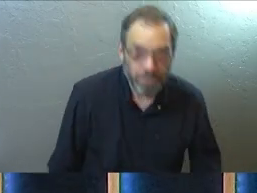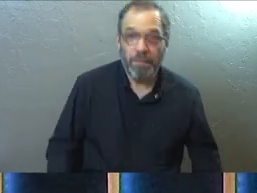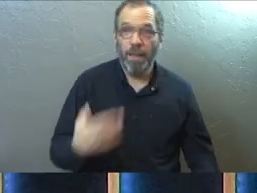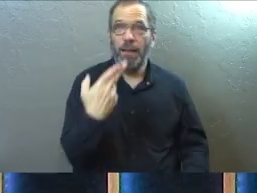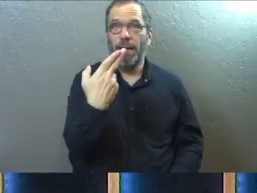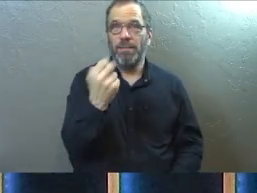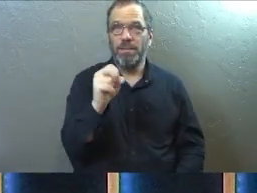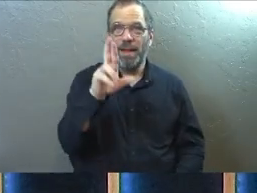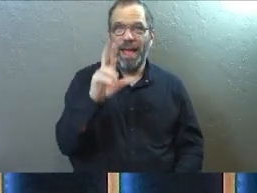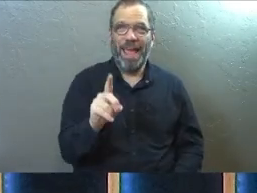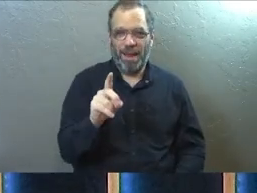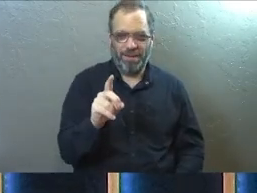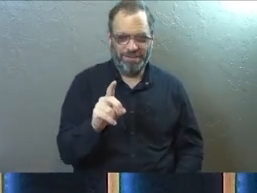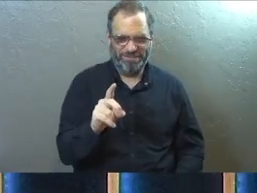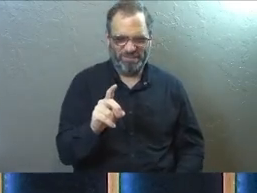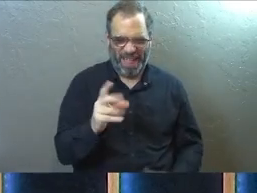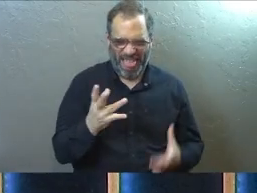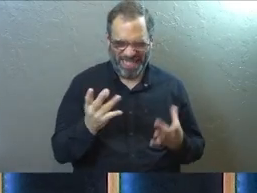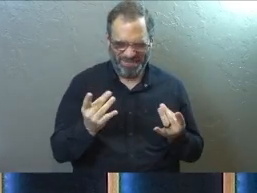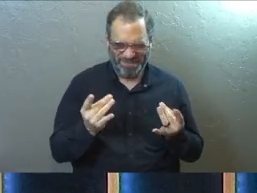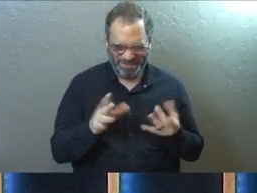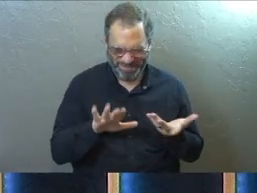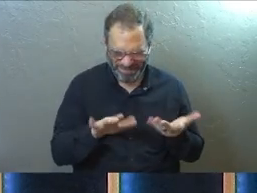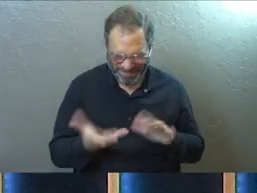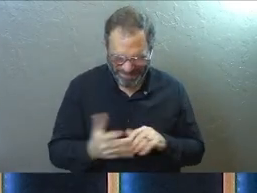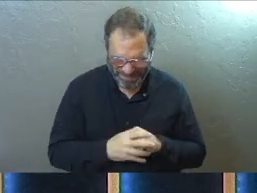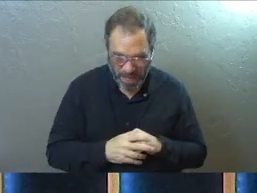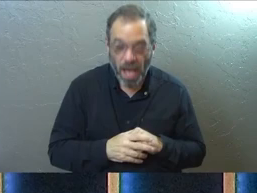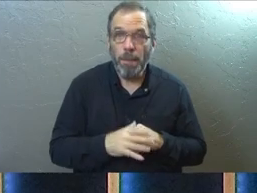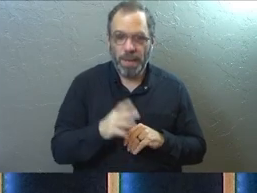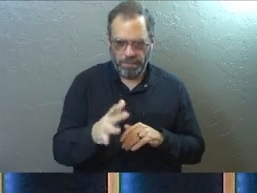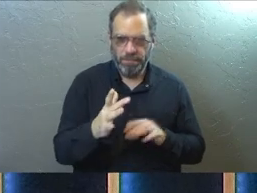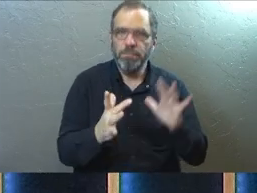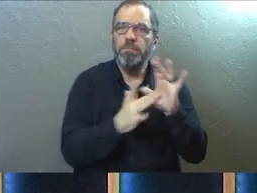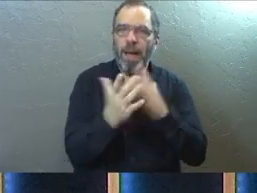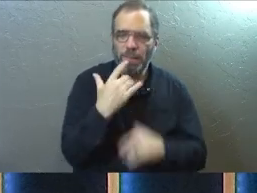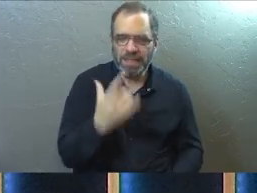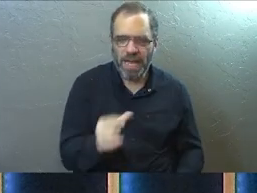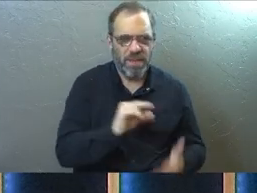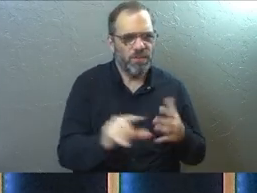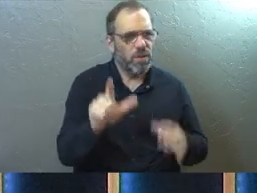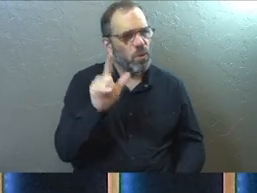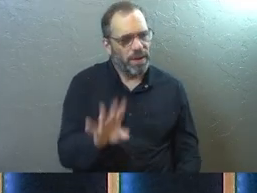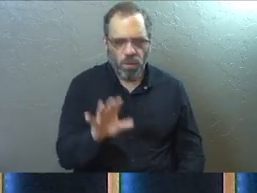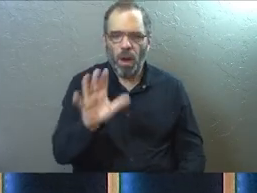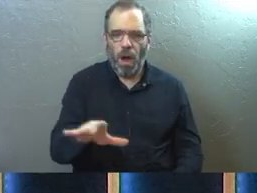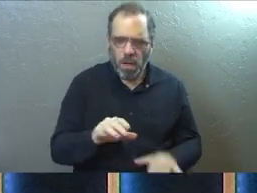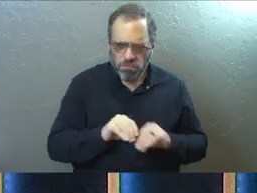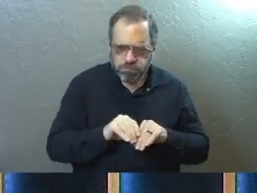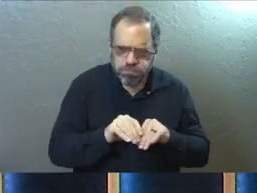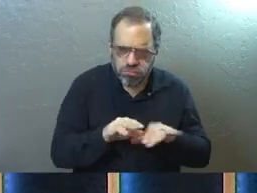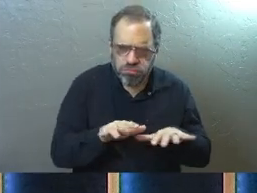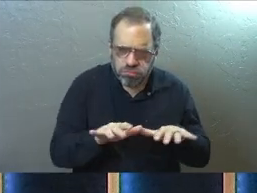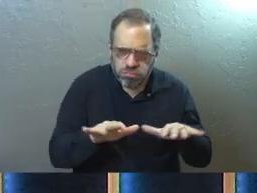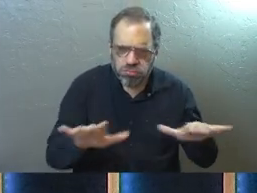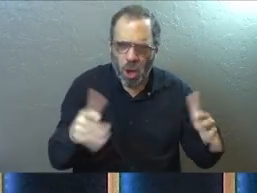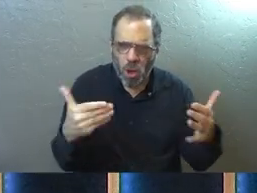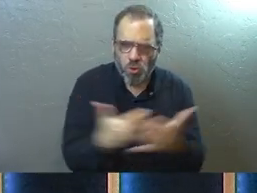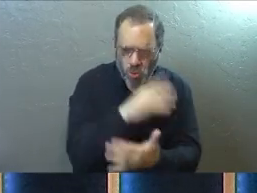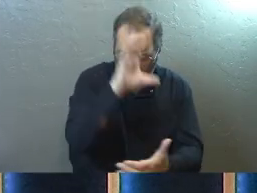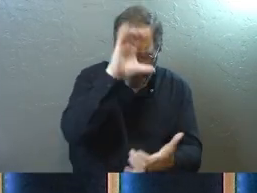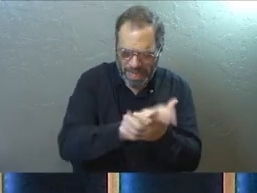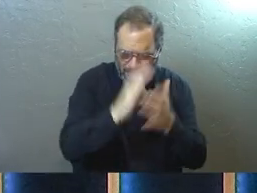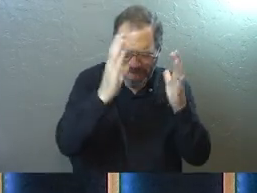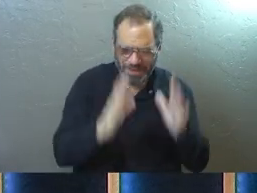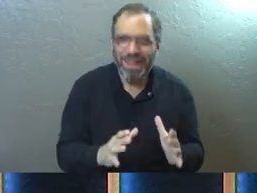Herod meets a sticky end there. Meanwhile, the word of God, verse 24, continued to spread, and there were many new believers.